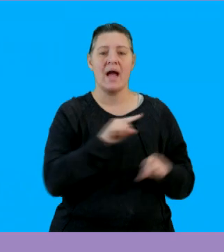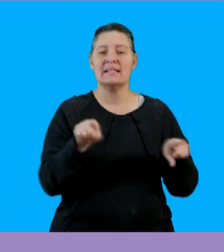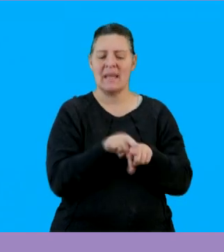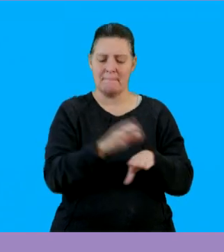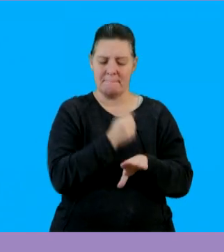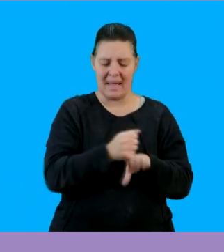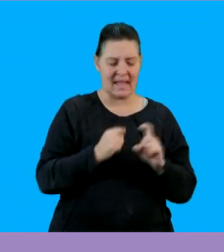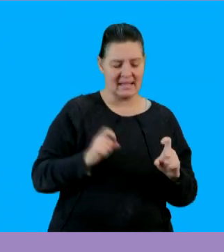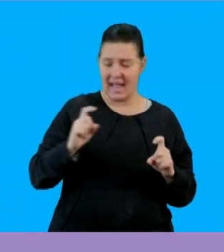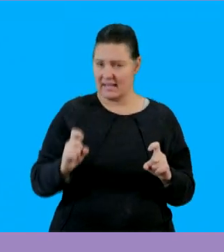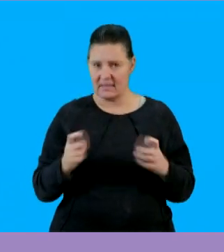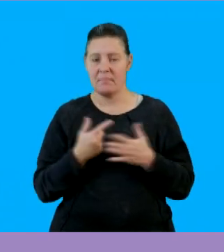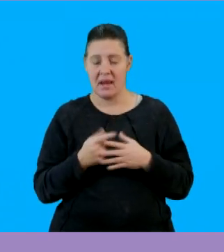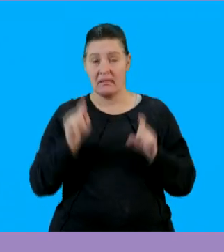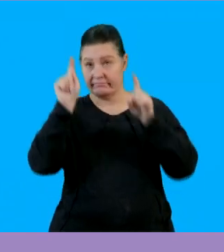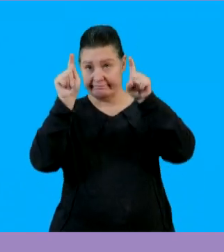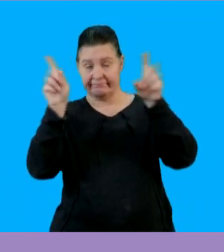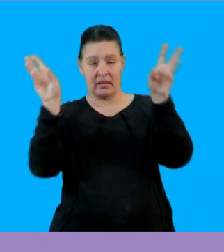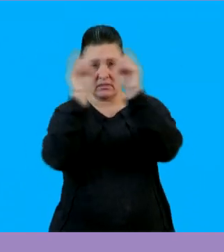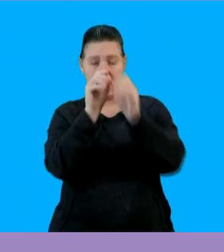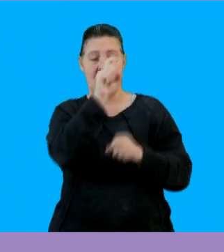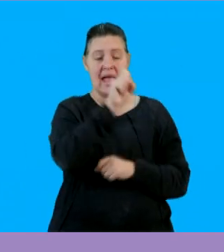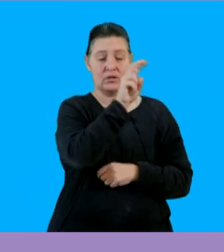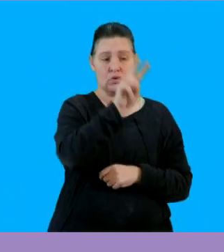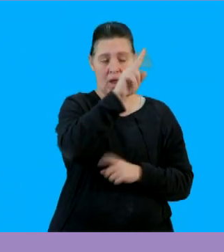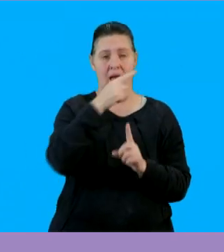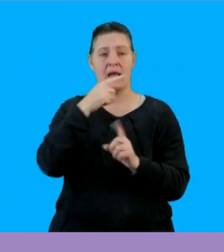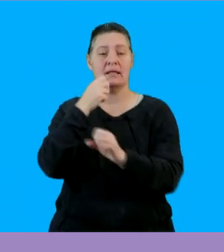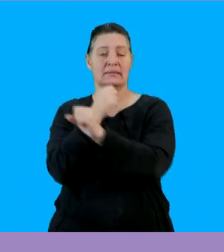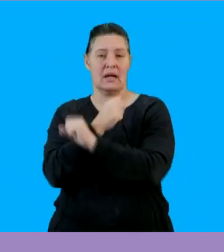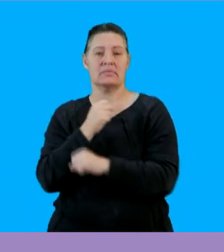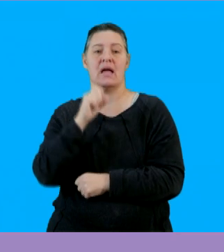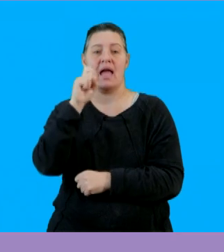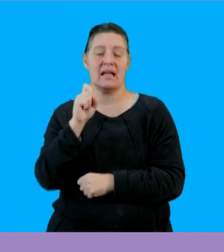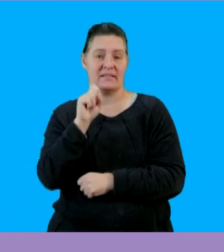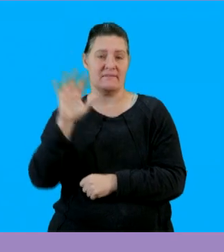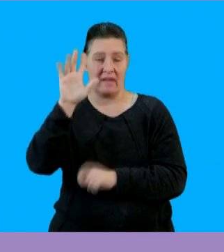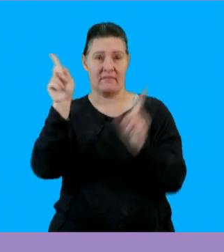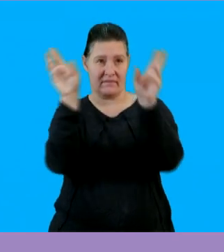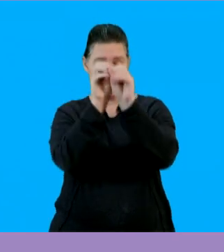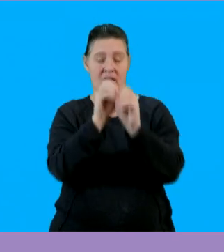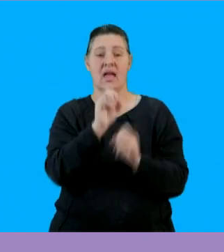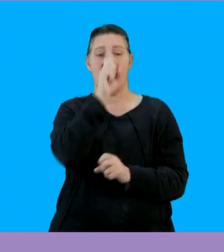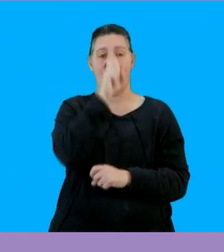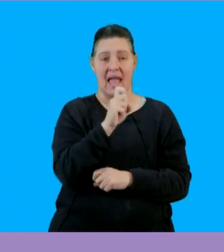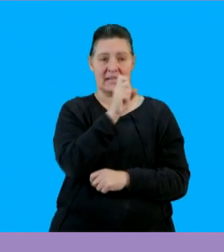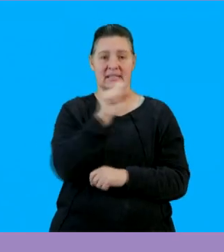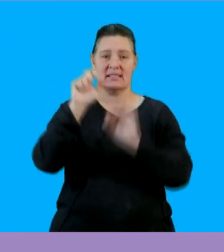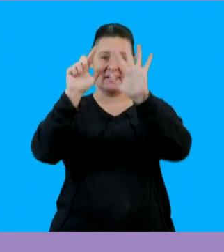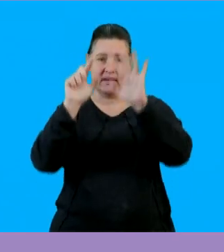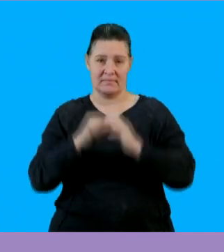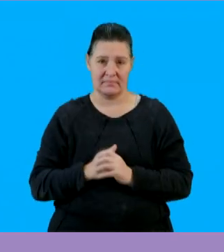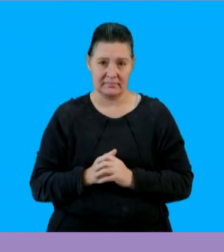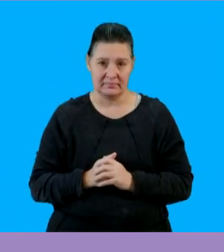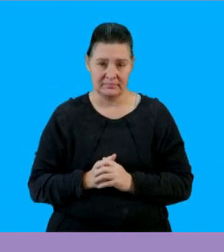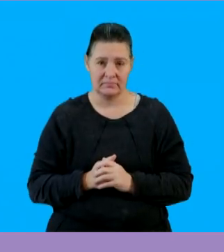variables and because they have the same base we're going to add the exponents so x squared multiplied by x exponent 5 that gives us x